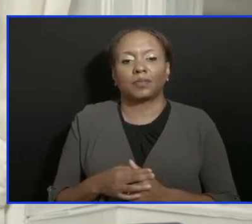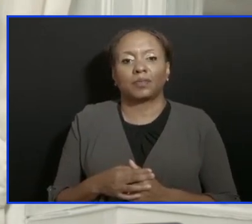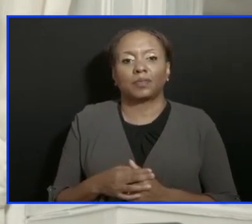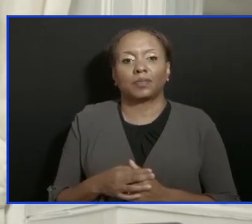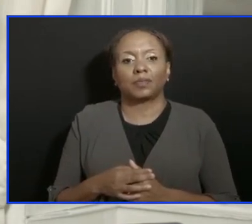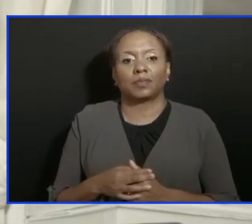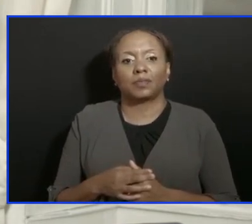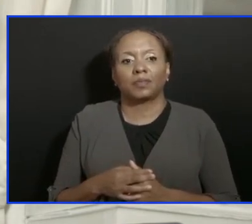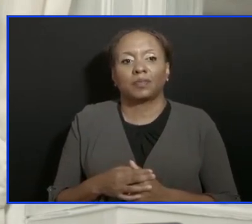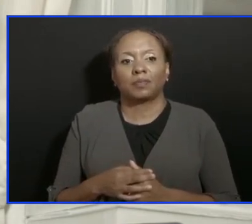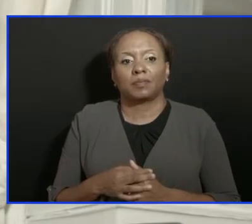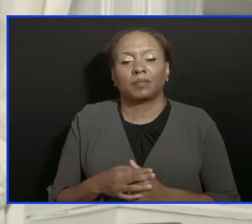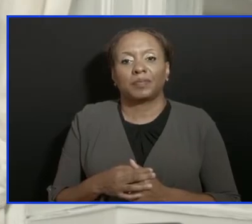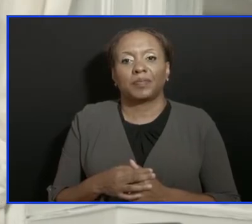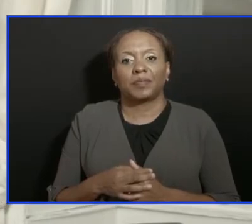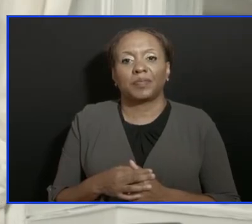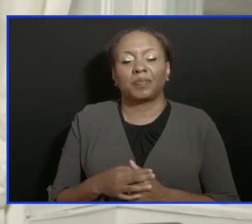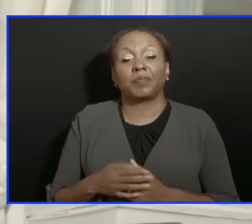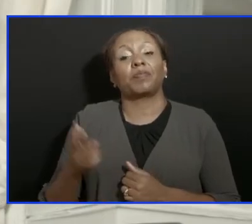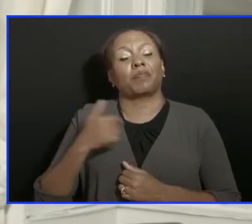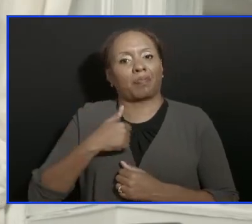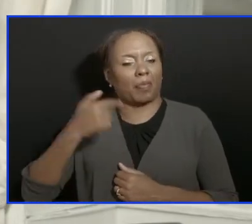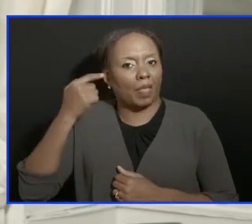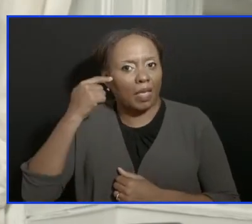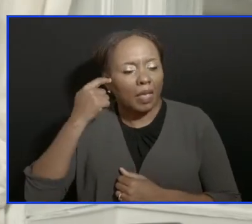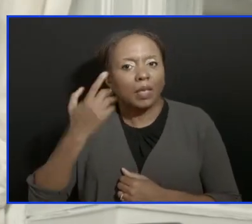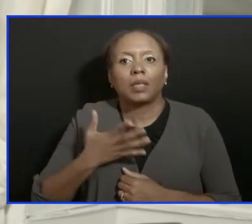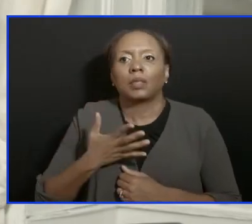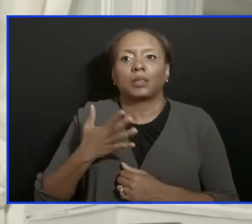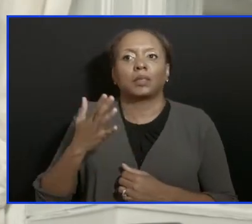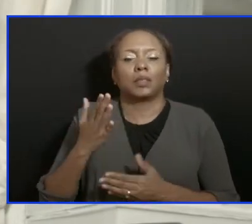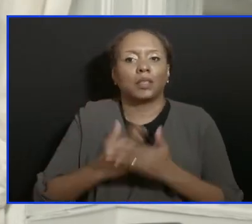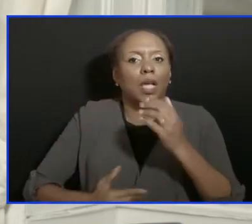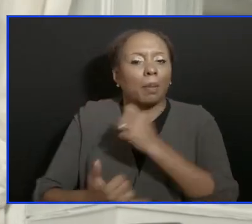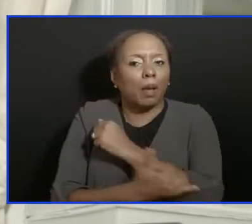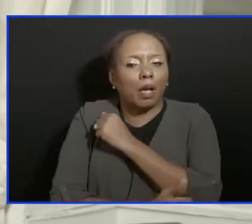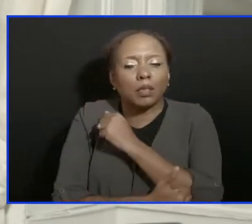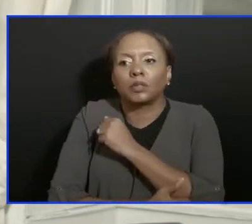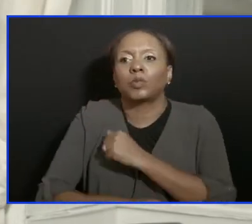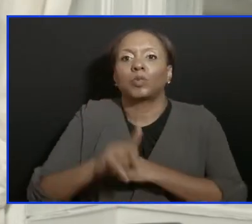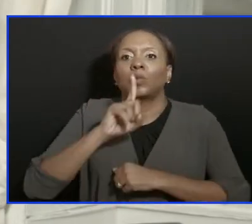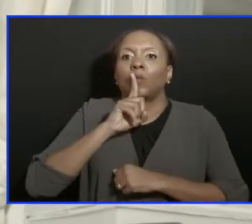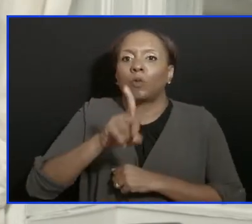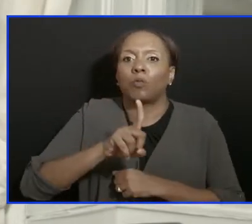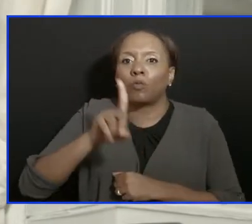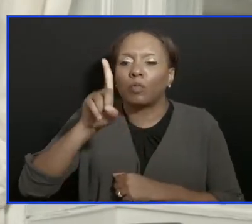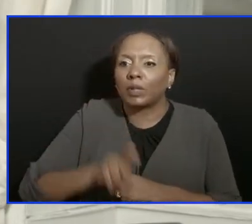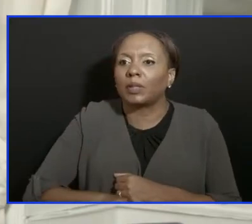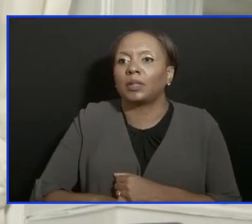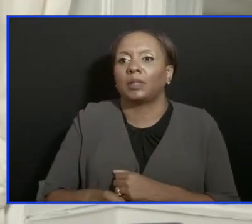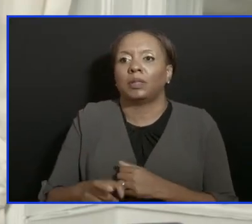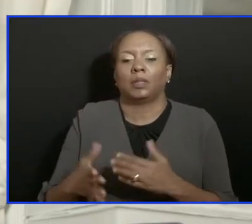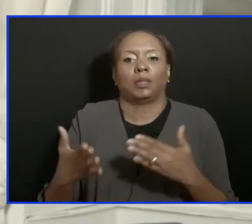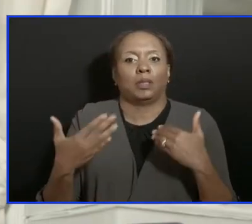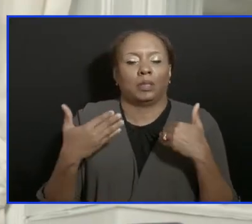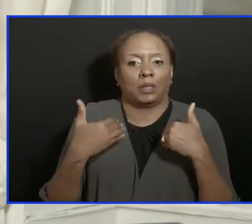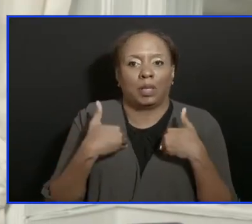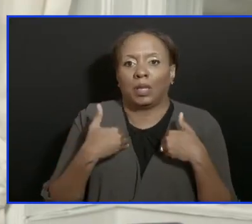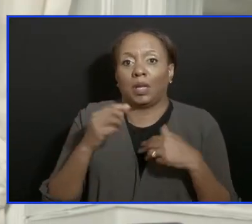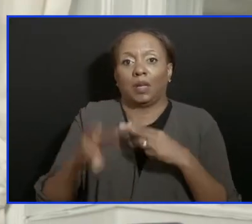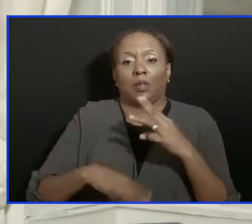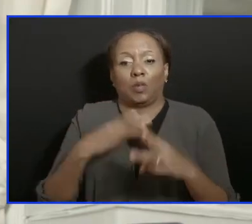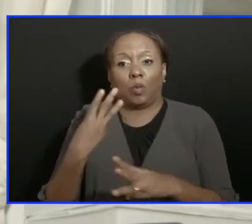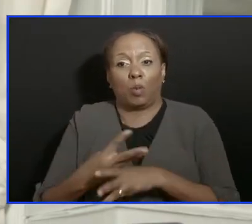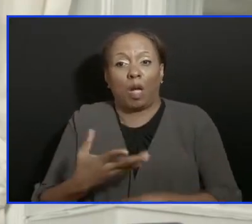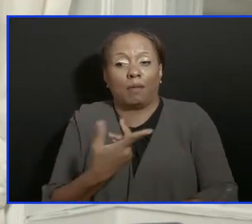manufacture and distribute vaccinations to have that. I think they've finally recognized that if you don't get the rest of the world vaccinated